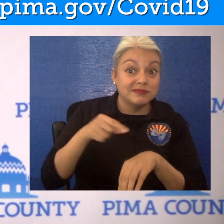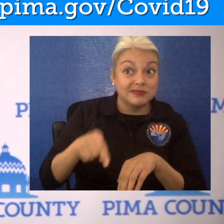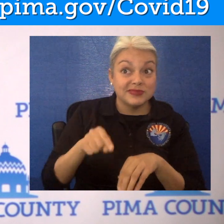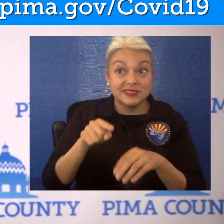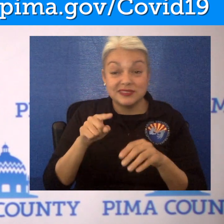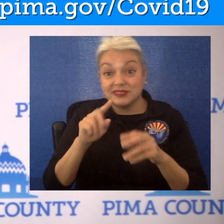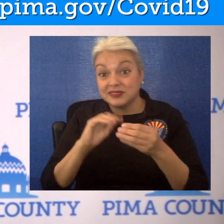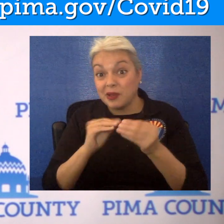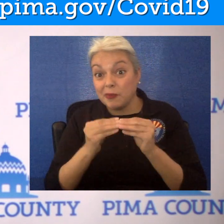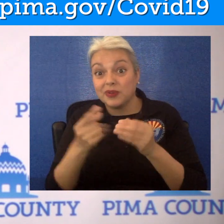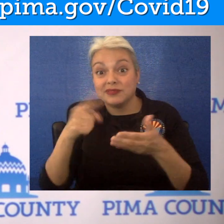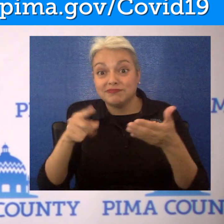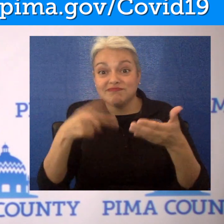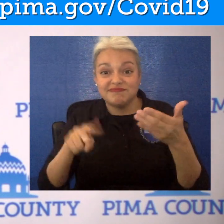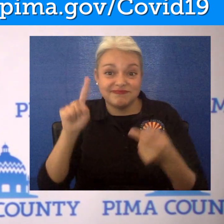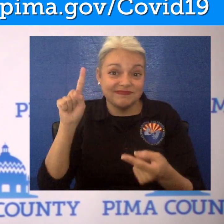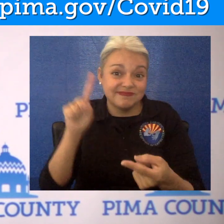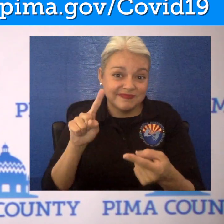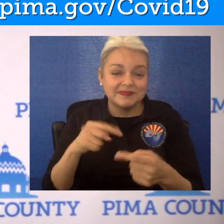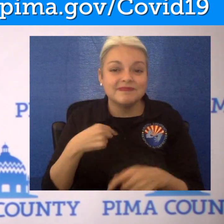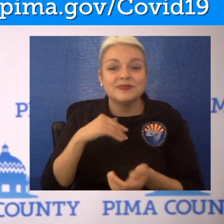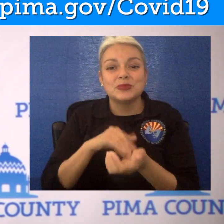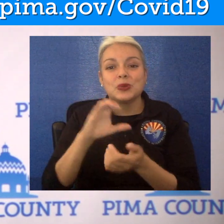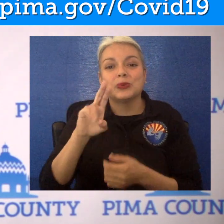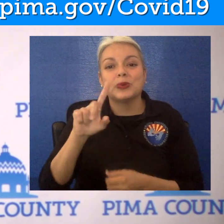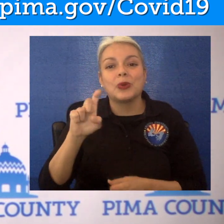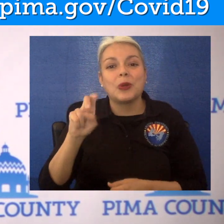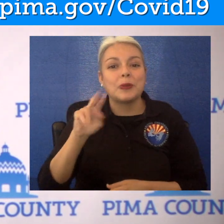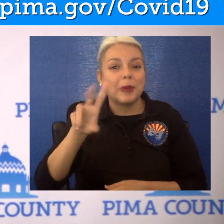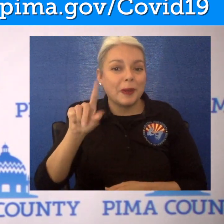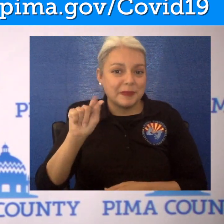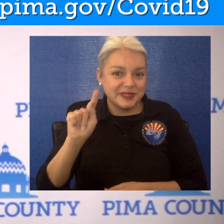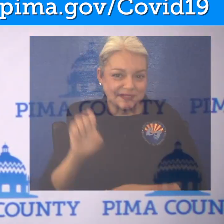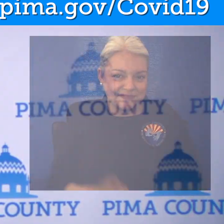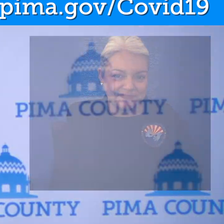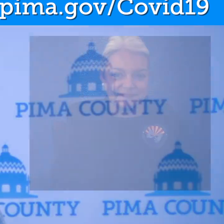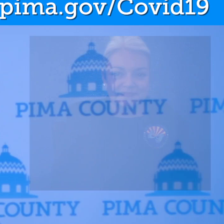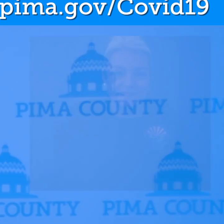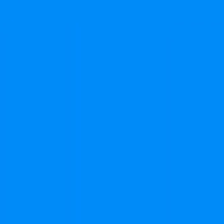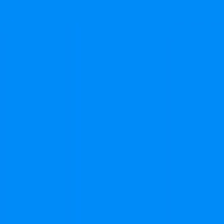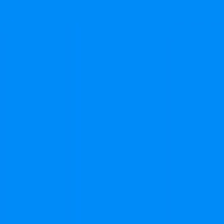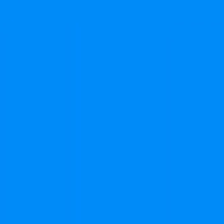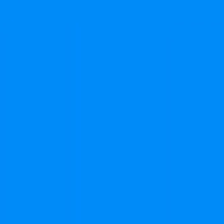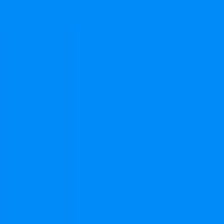improving numbers in the next few weeks. This is Dr. Cullen bringing you your Pima County Health Update.